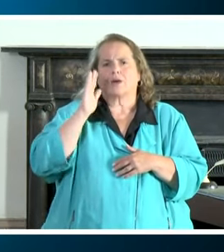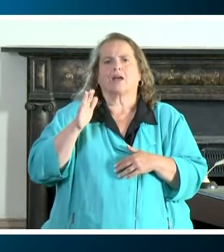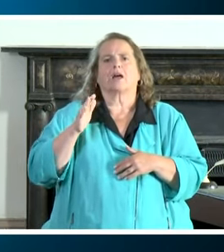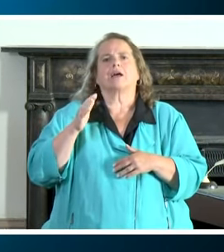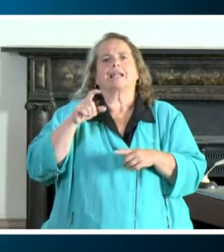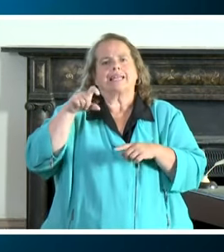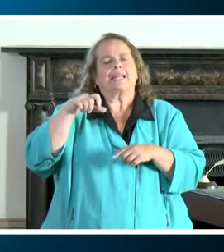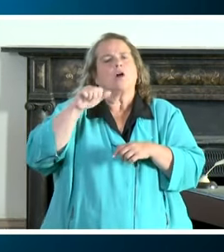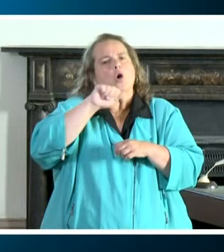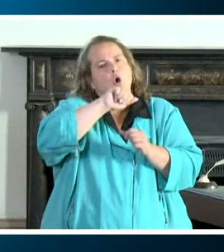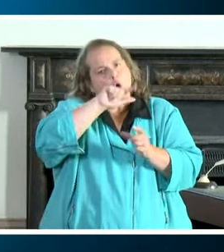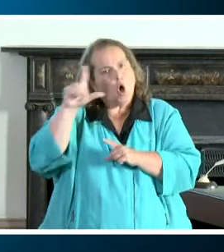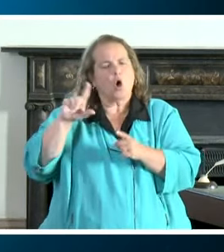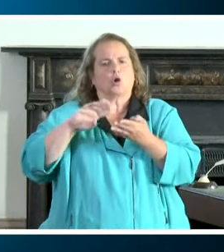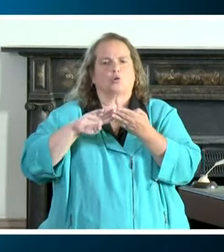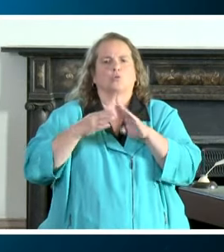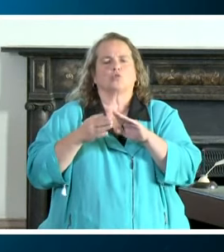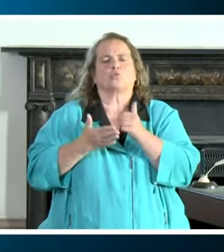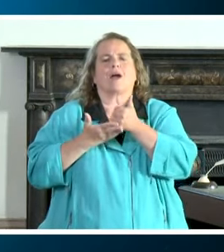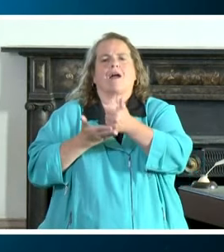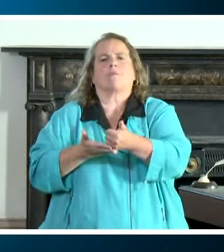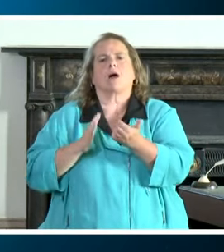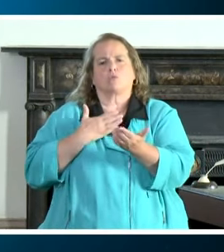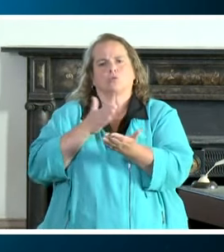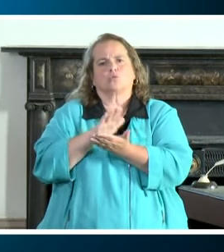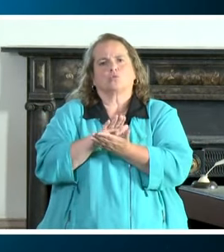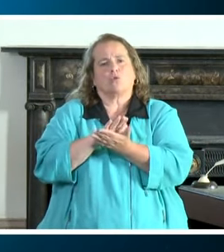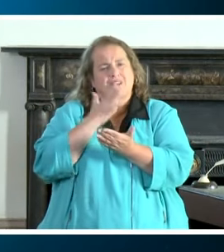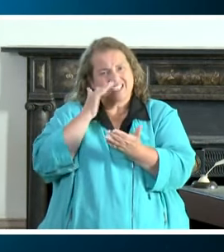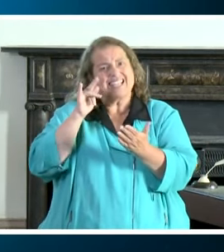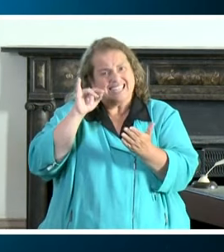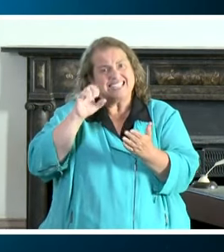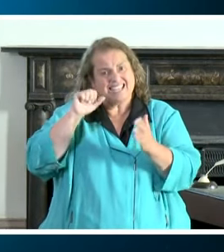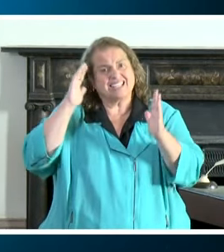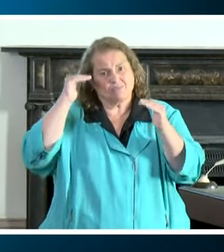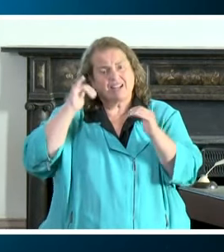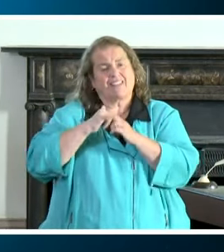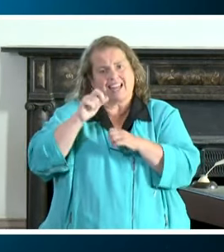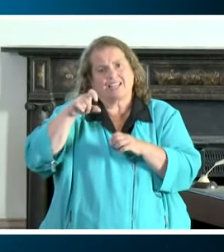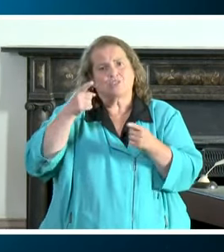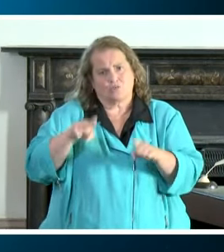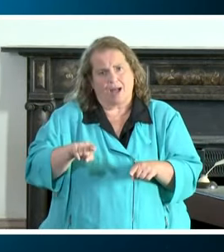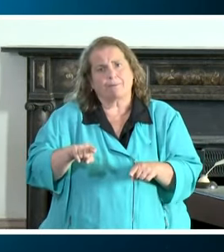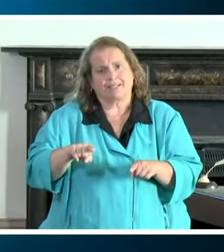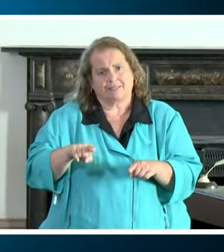to help our schools out, uh, knowing that this is an expectation that we need, that needs to happen.